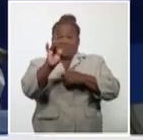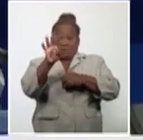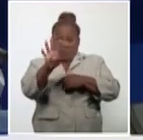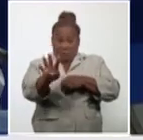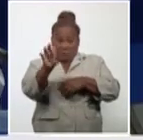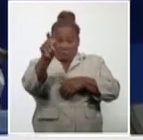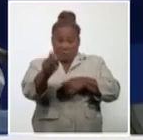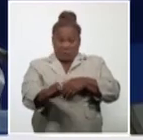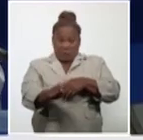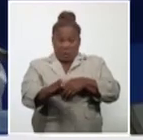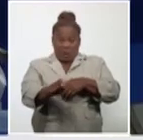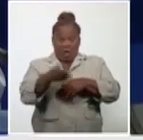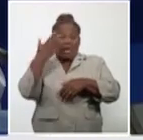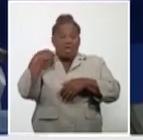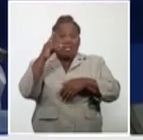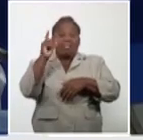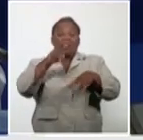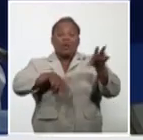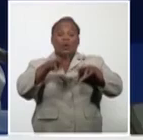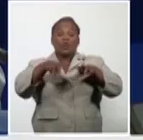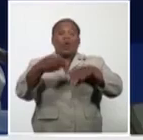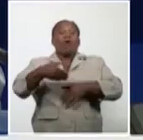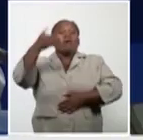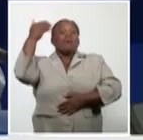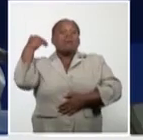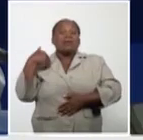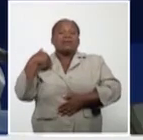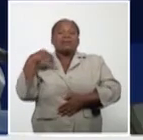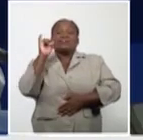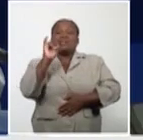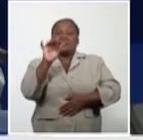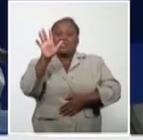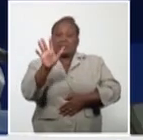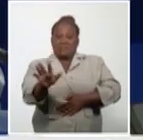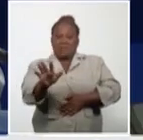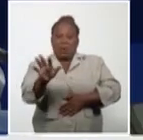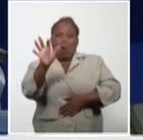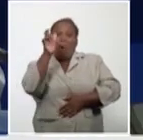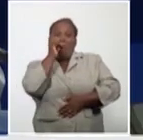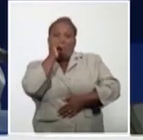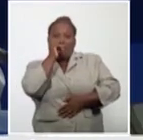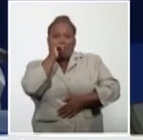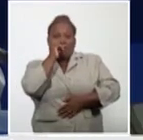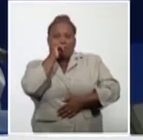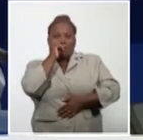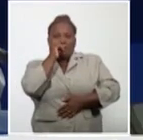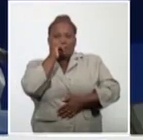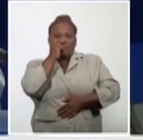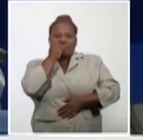Of the 74 cases confirmed yesterday, 65 are male,